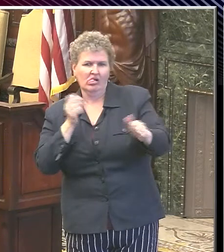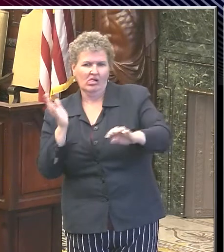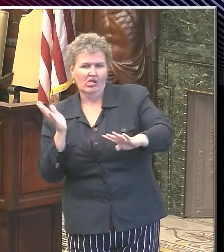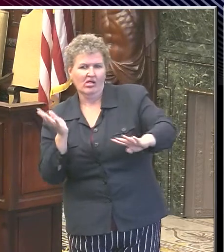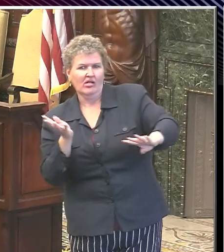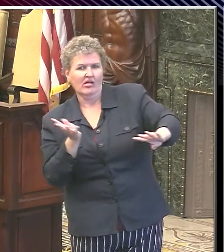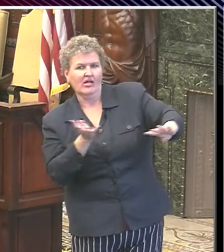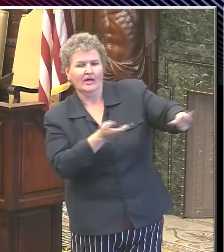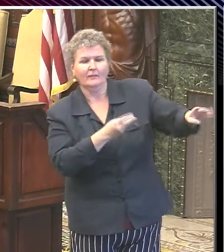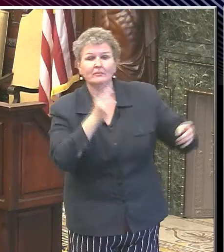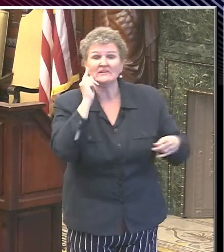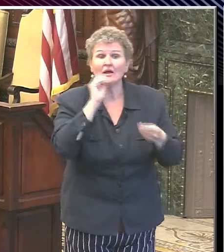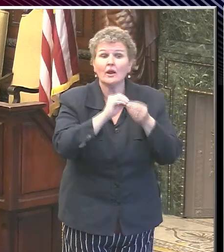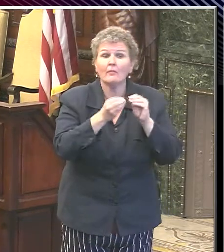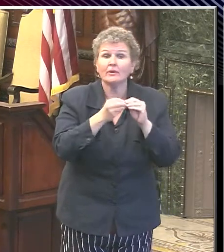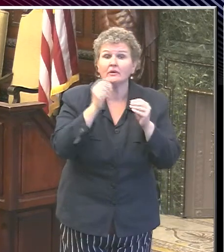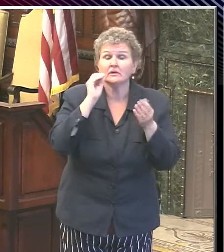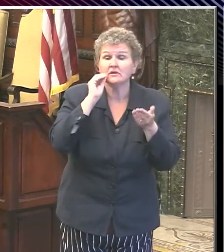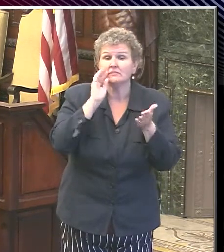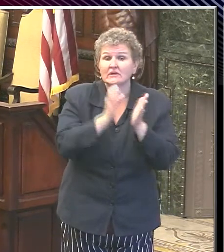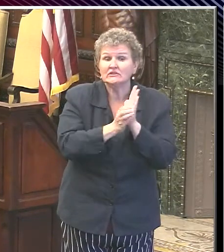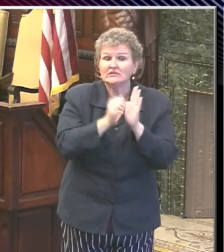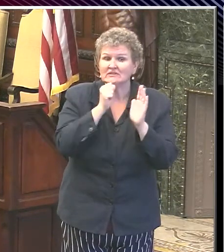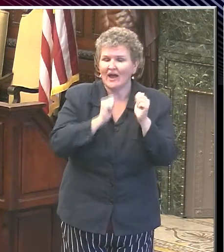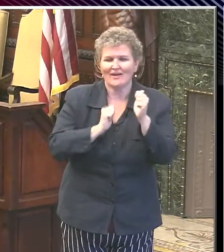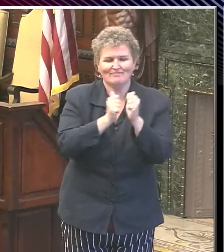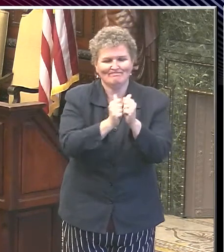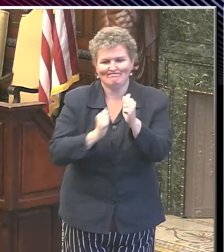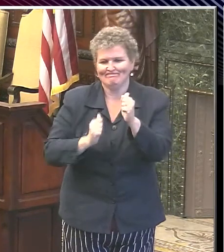a picture of the amount of spread of the community as we'd like to.